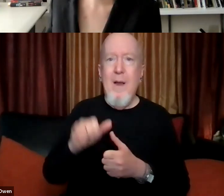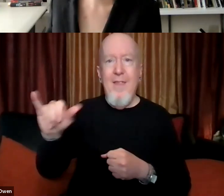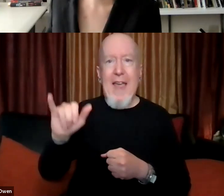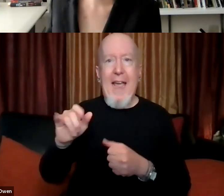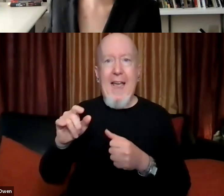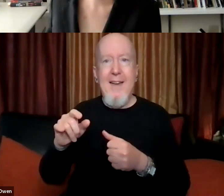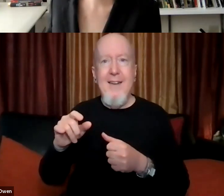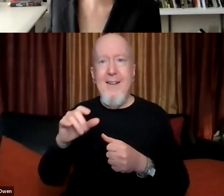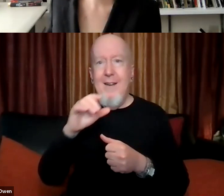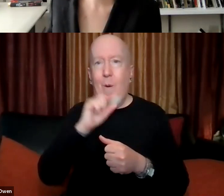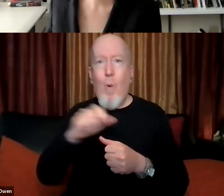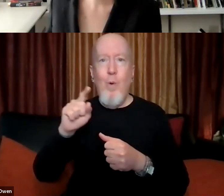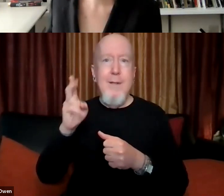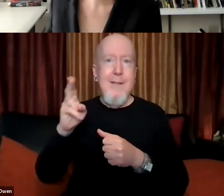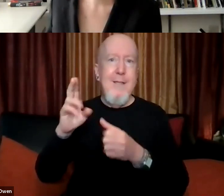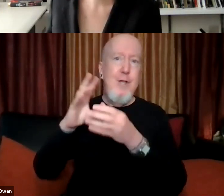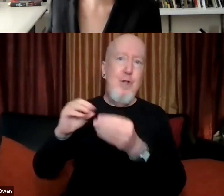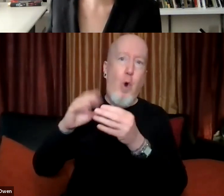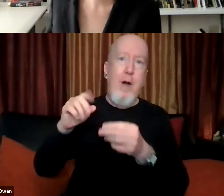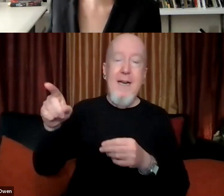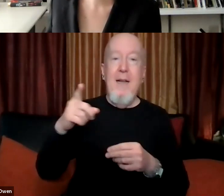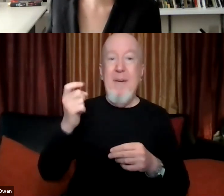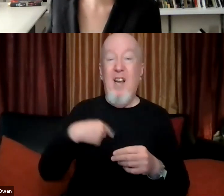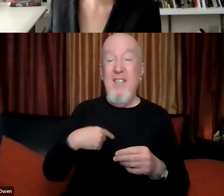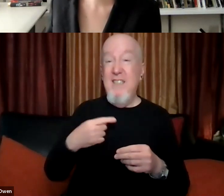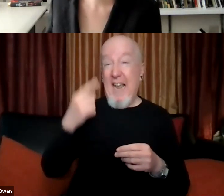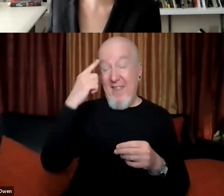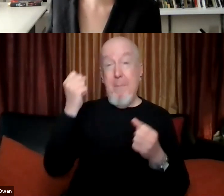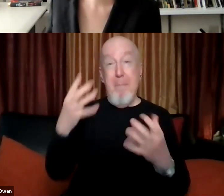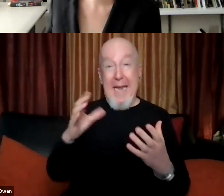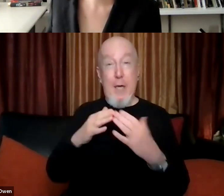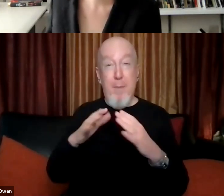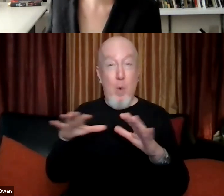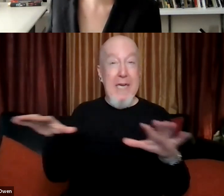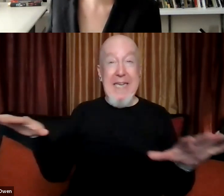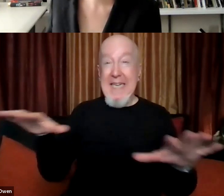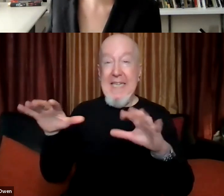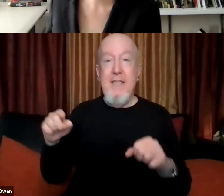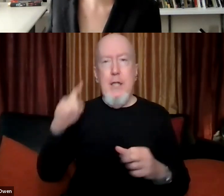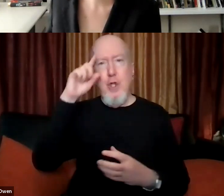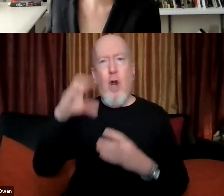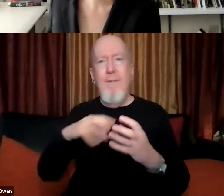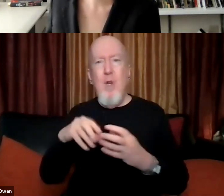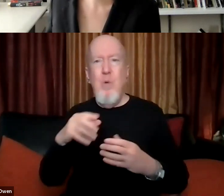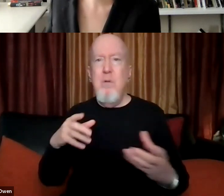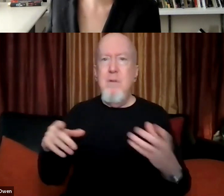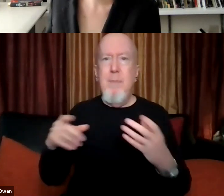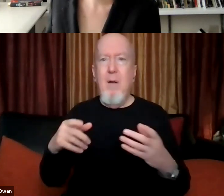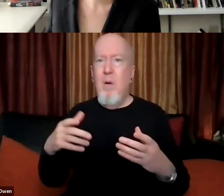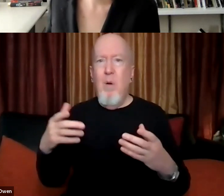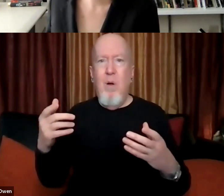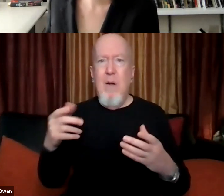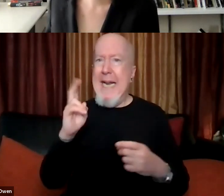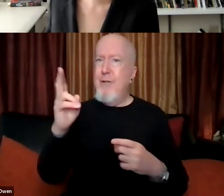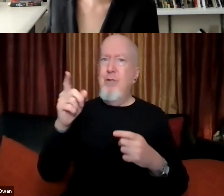confused by what's happening. Because I think confusion reigns right now in a lot of communities, right, around what has happened and what